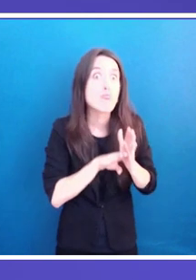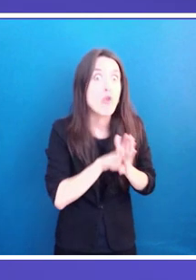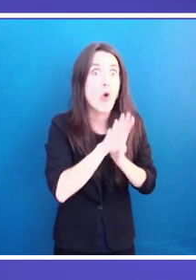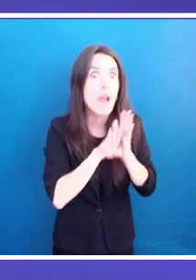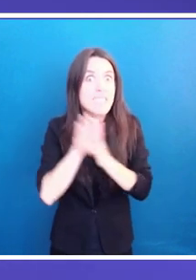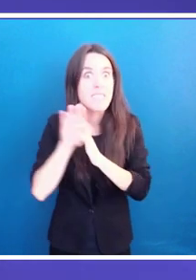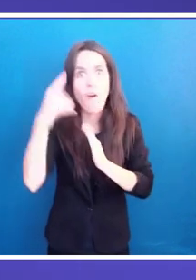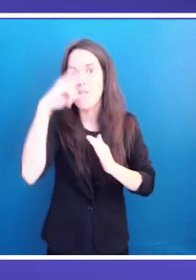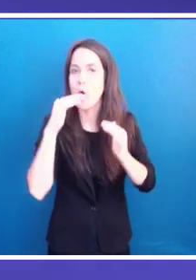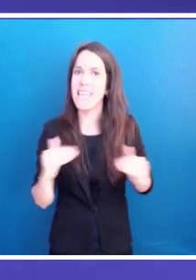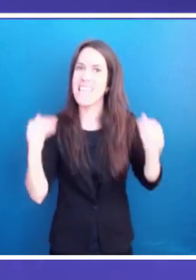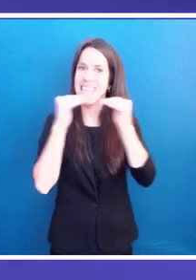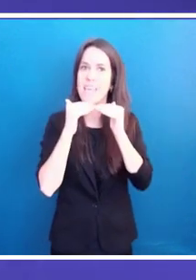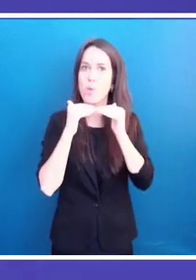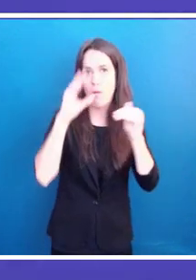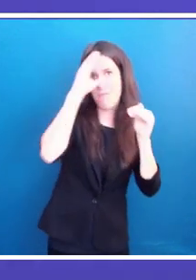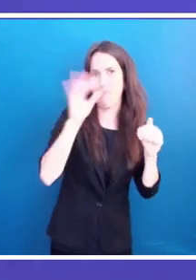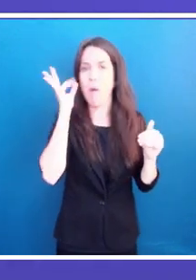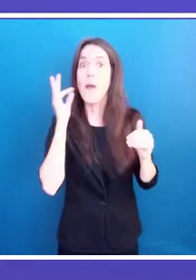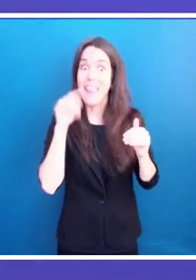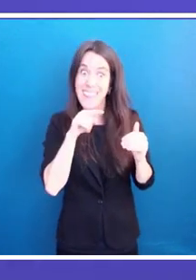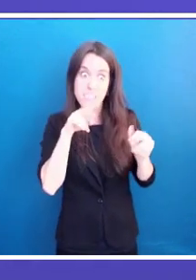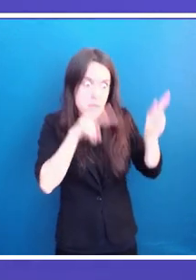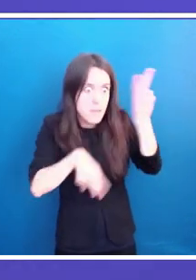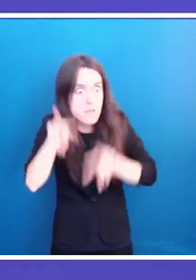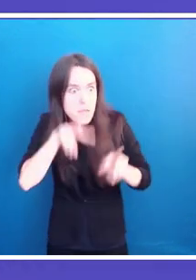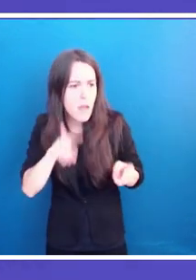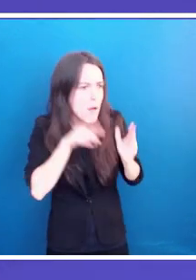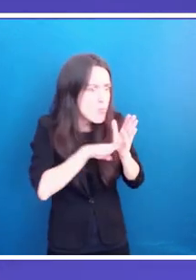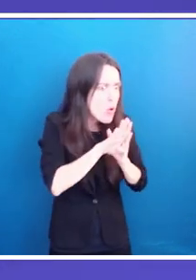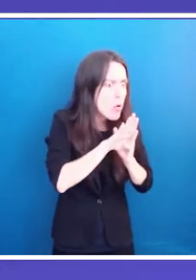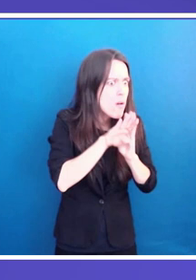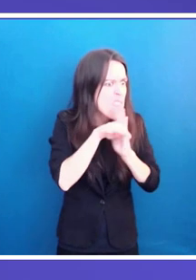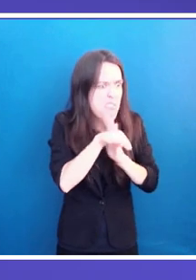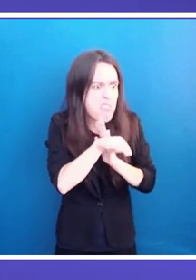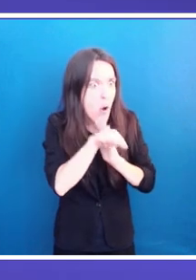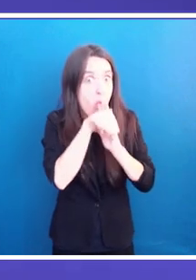provide recommendations with regards to action and political access for women.